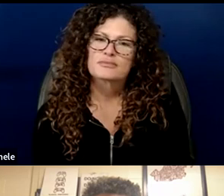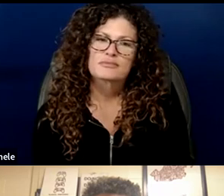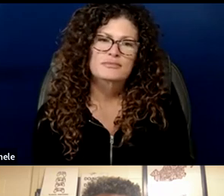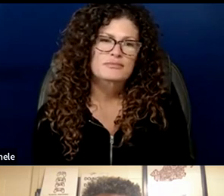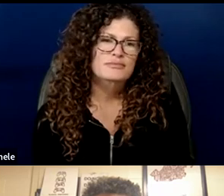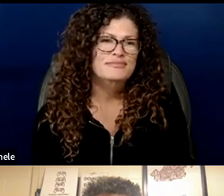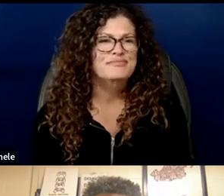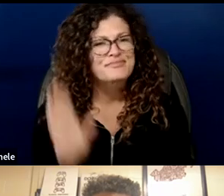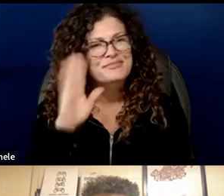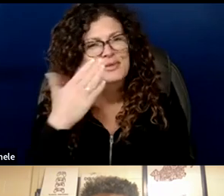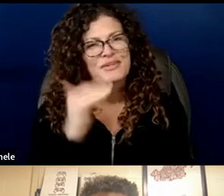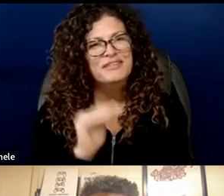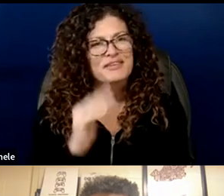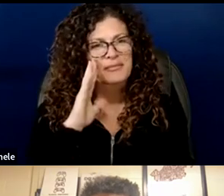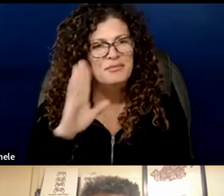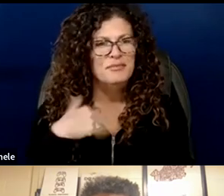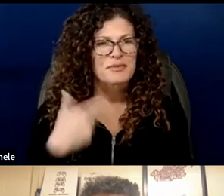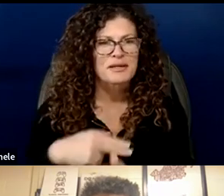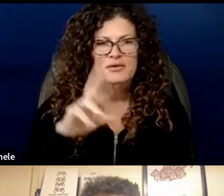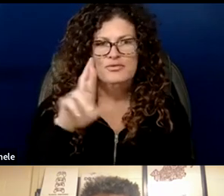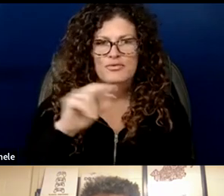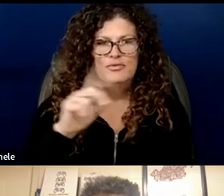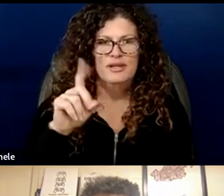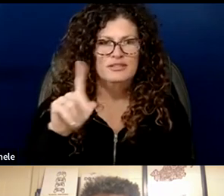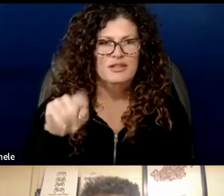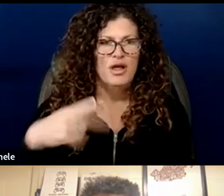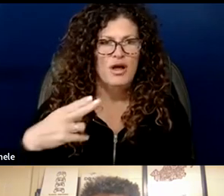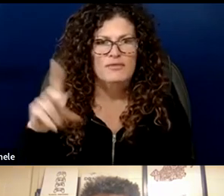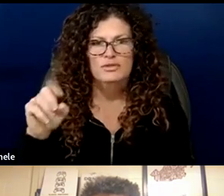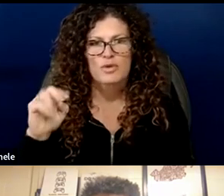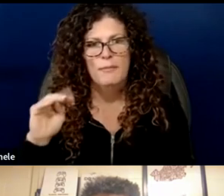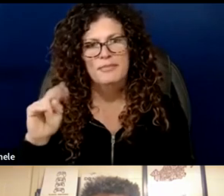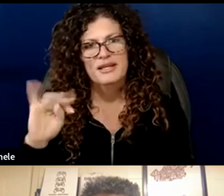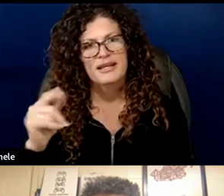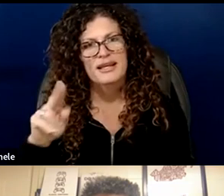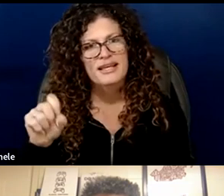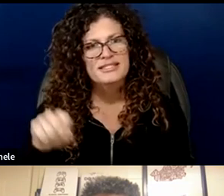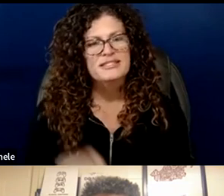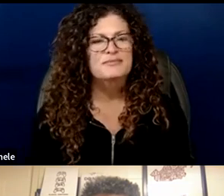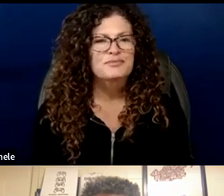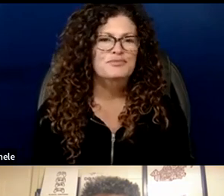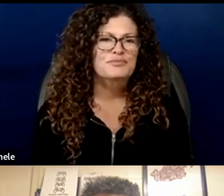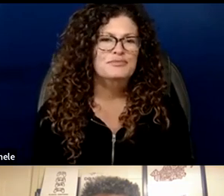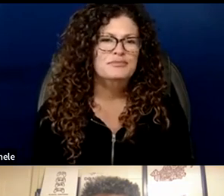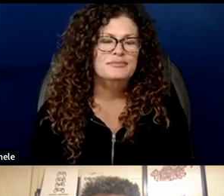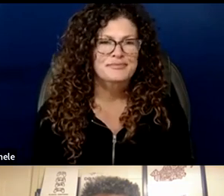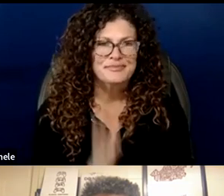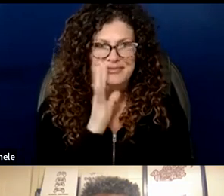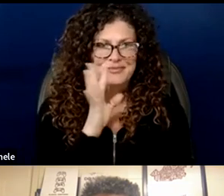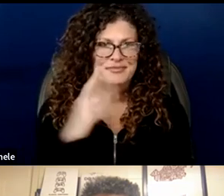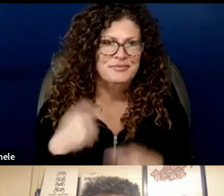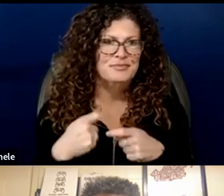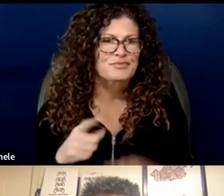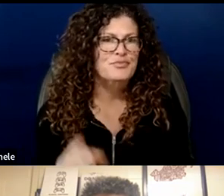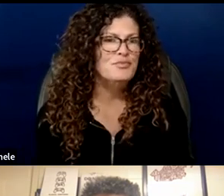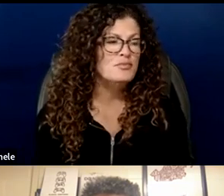hello good evening everyone my name is randolph dominguez i'll be your spanish interpreter for tonight buenas noches tamas y caballeros my name is randolph dominguez